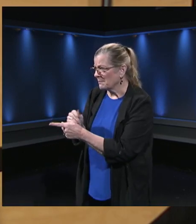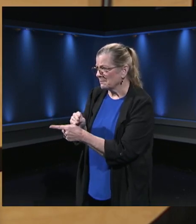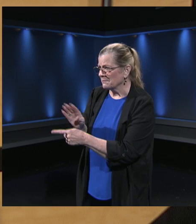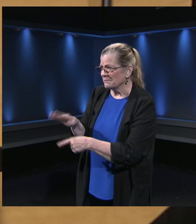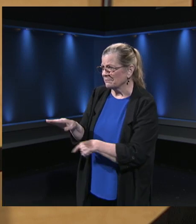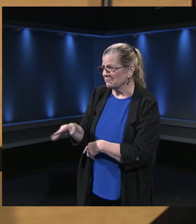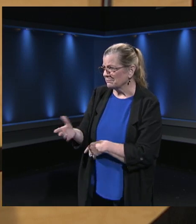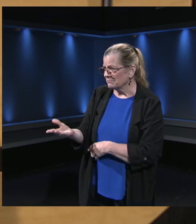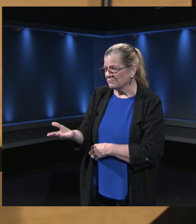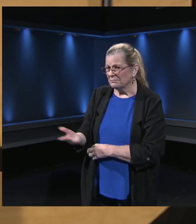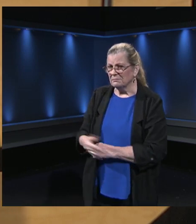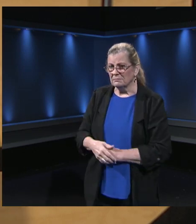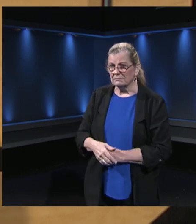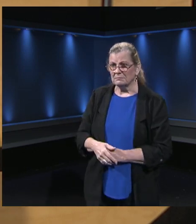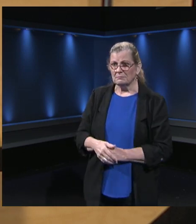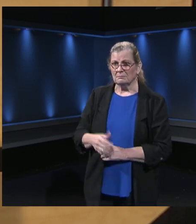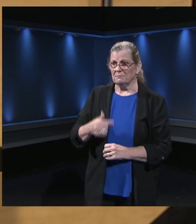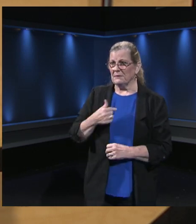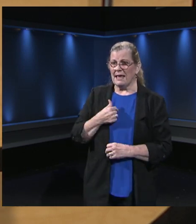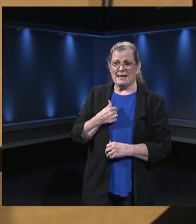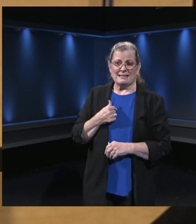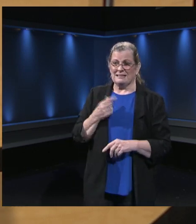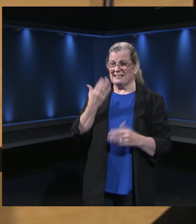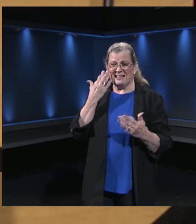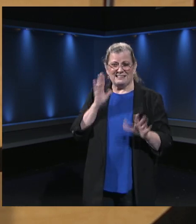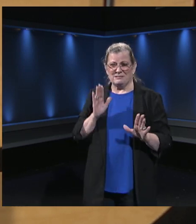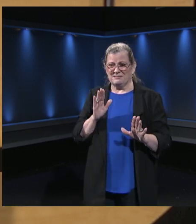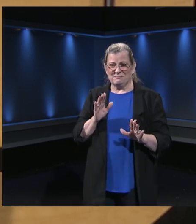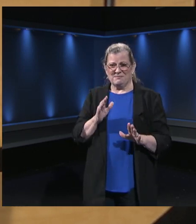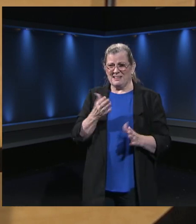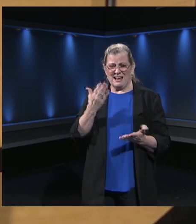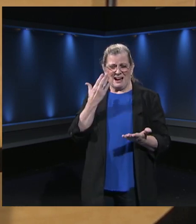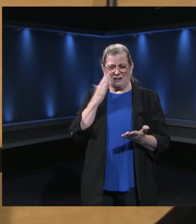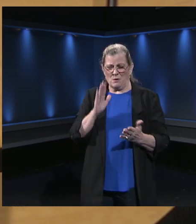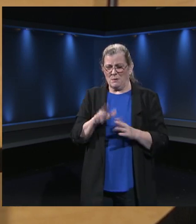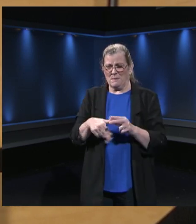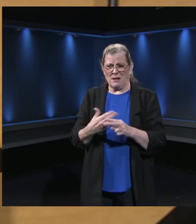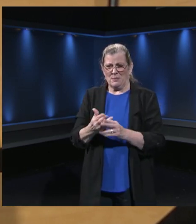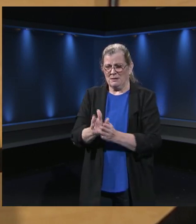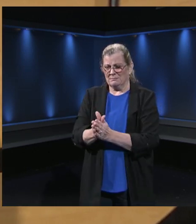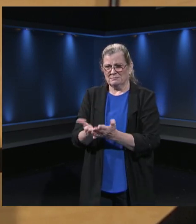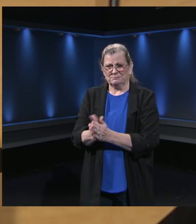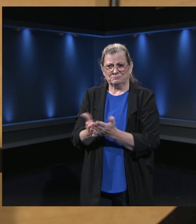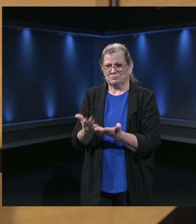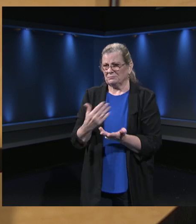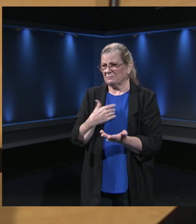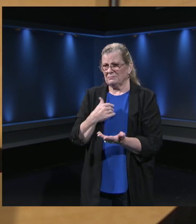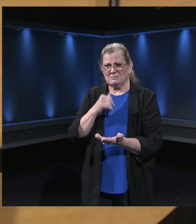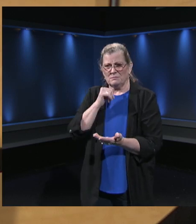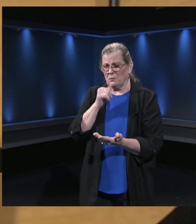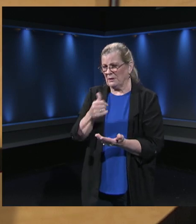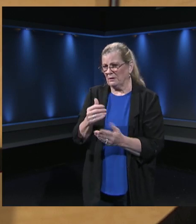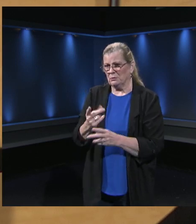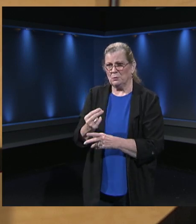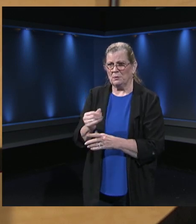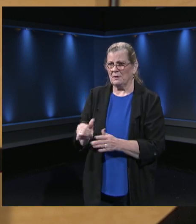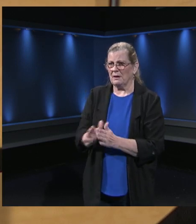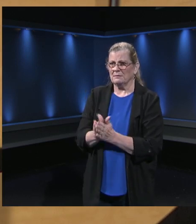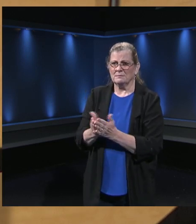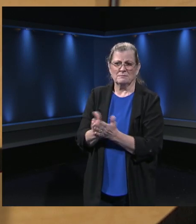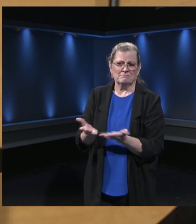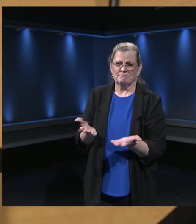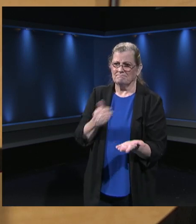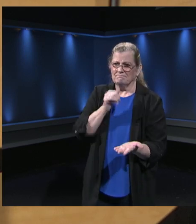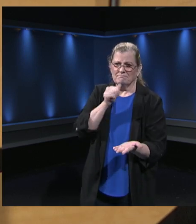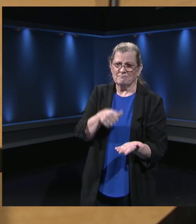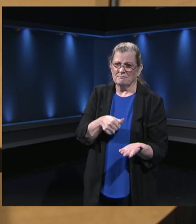I can't necessarily speak to the packets coming from the secondary level. We didn't do packets this past spring. But I do know that